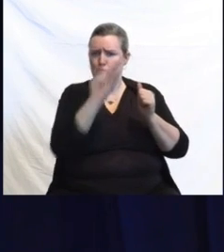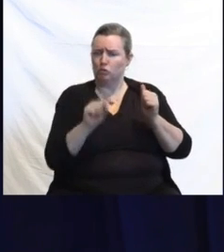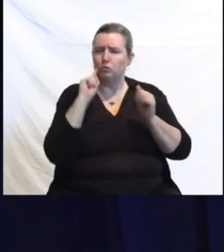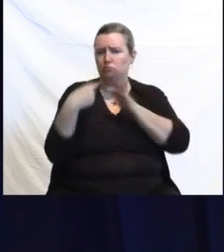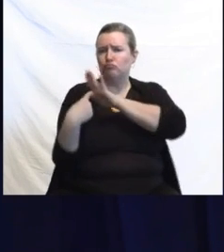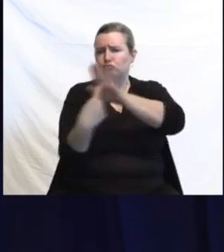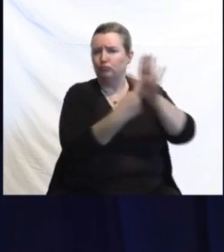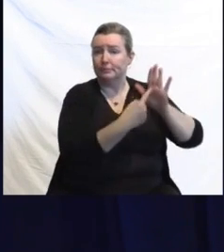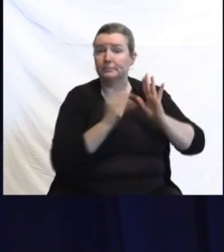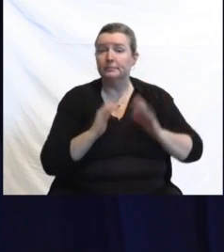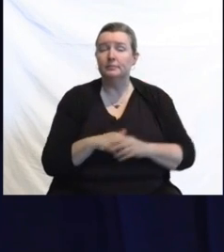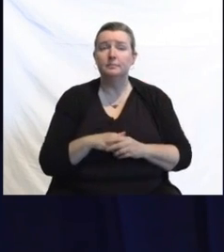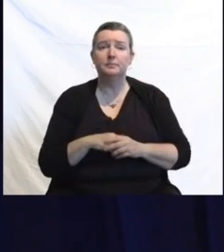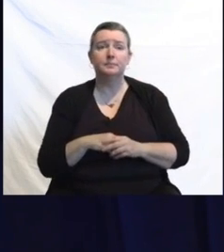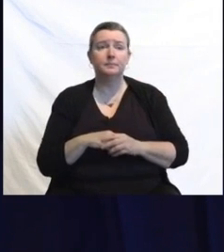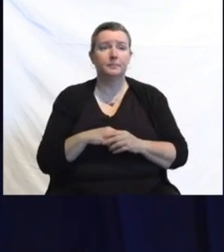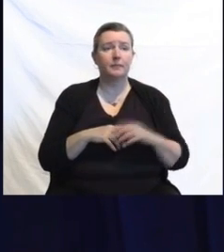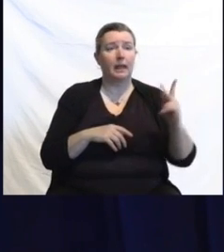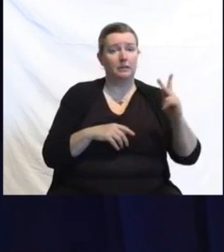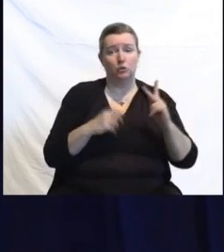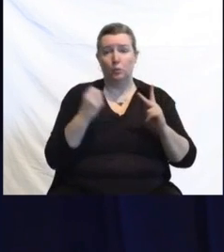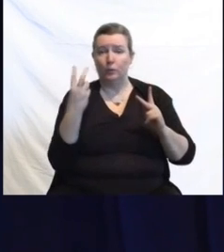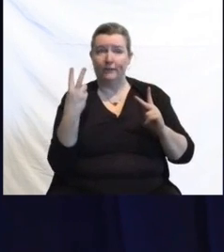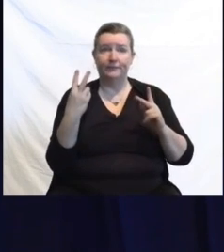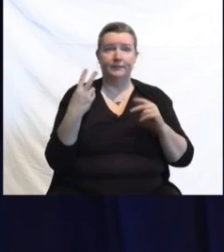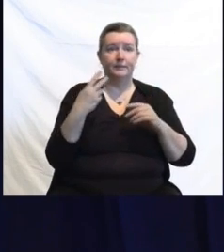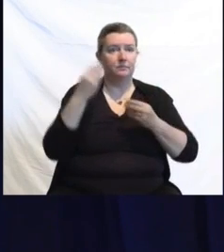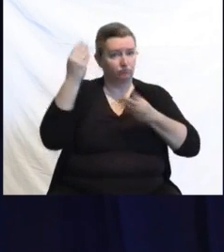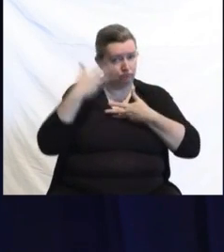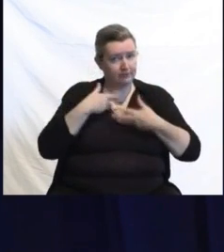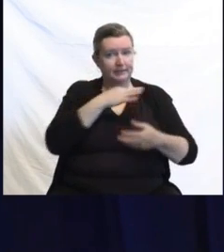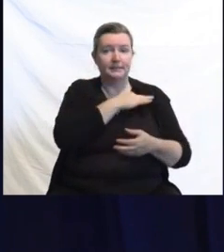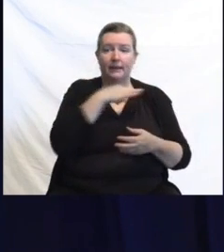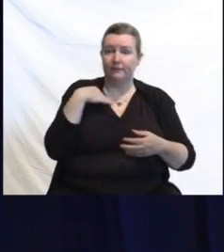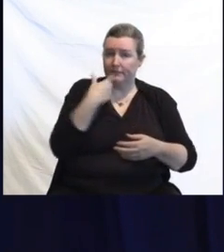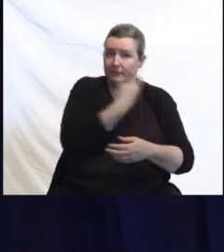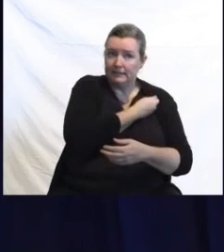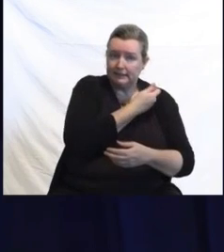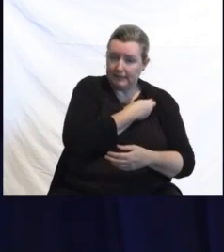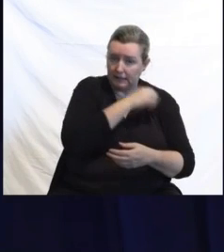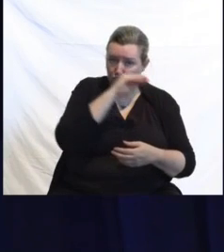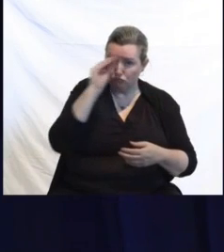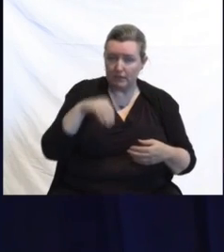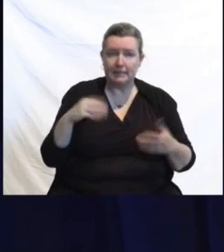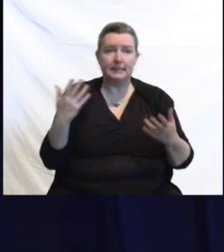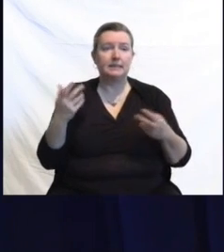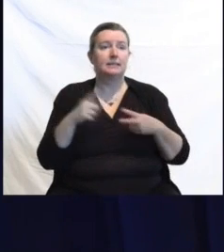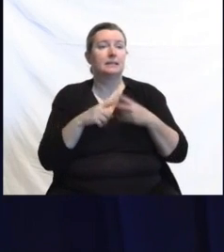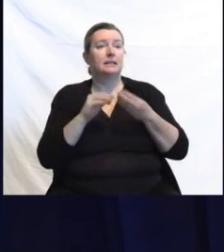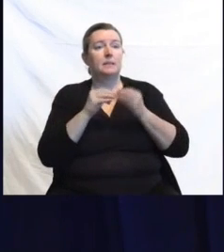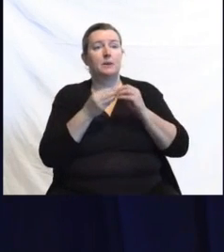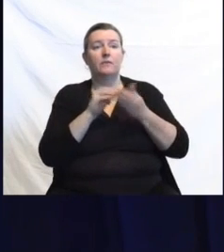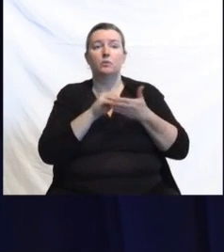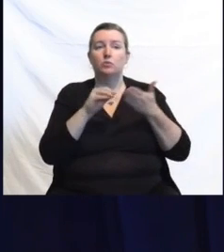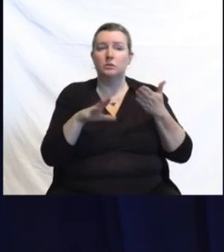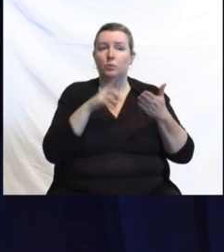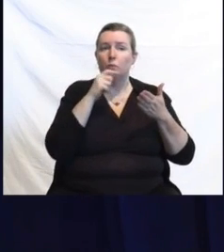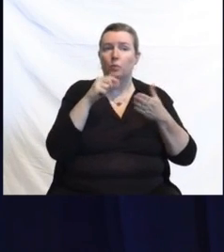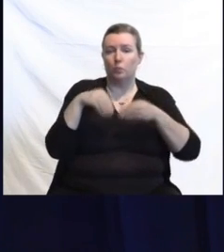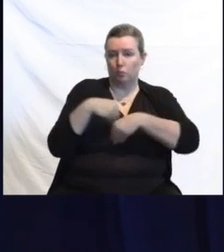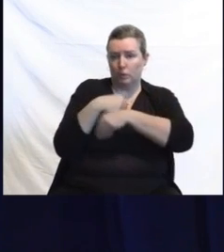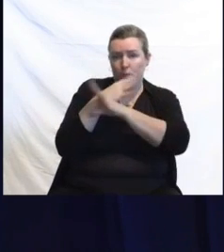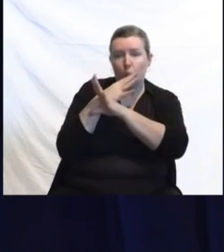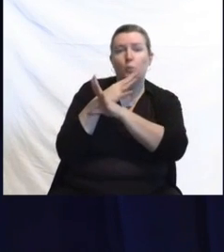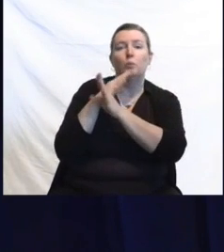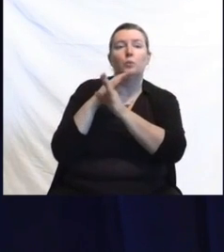staff vaccination rates and the number of students learning remotely for reasons attributed to COVID-19 exclusion,